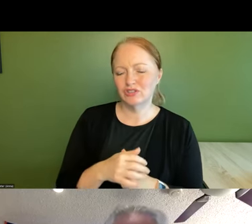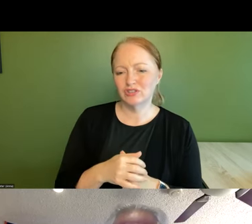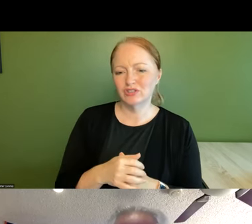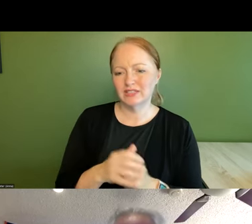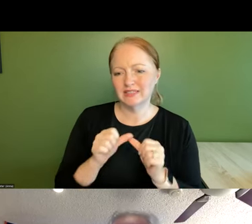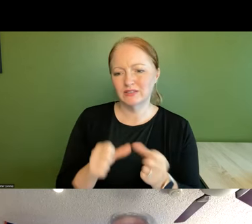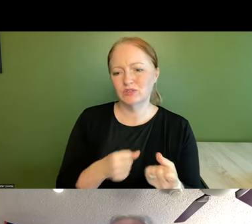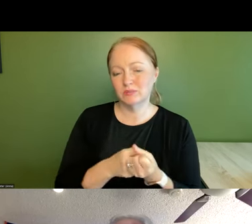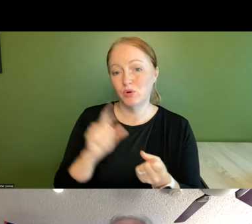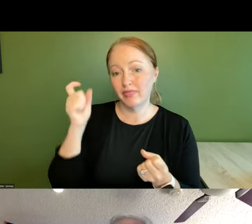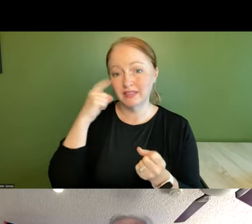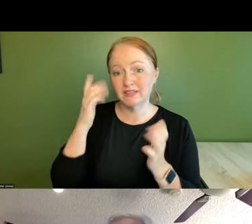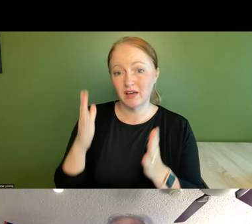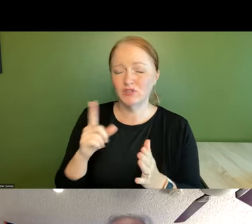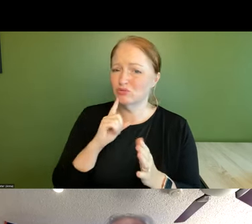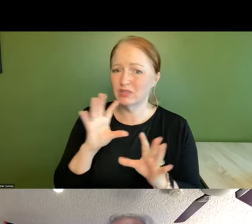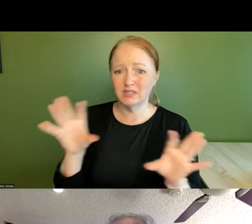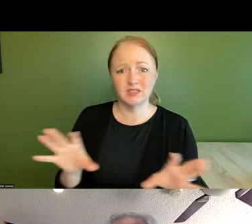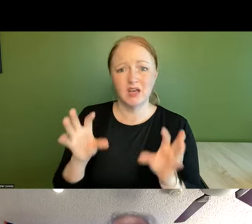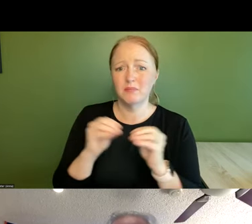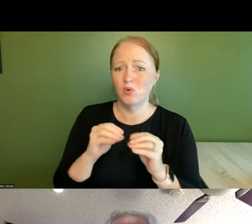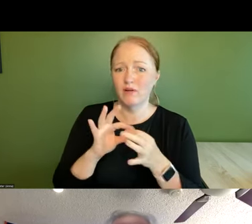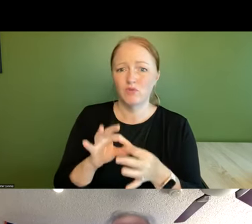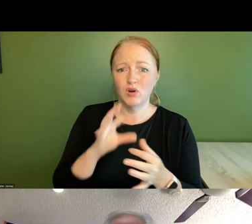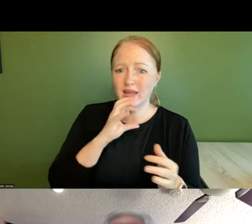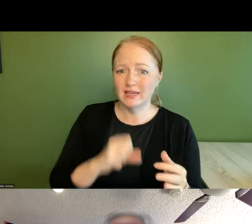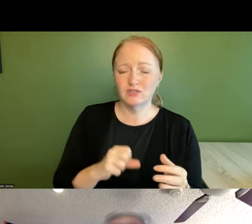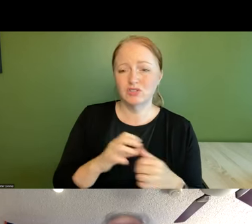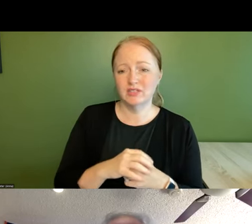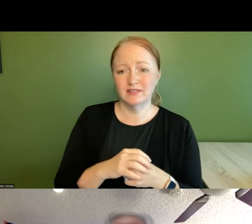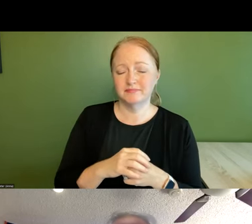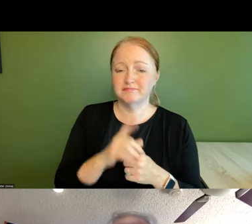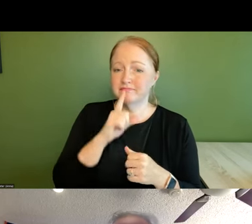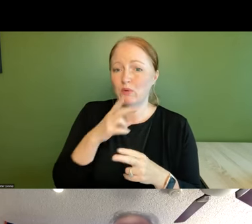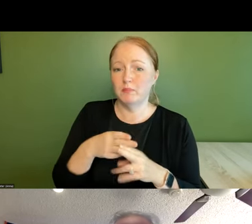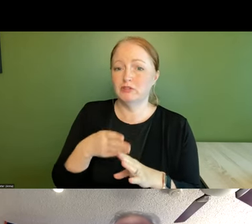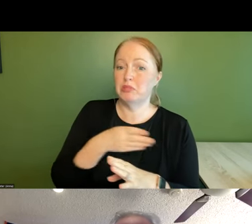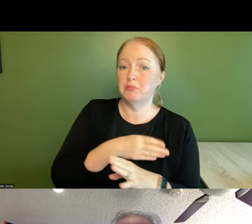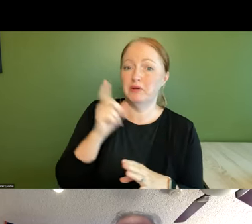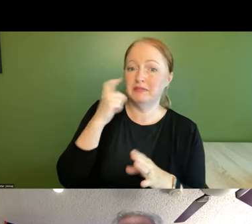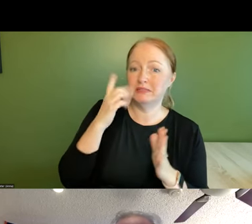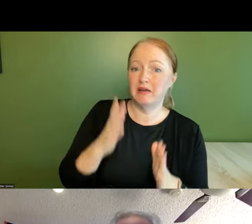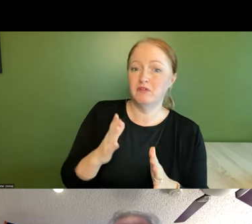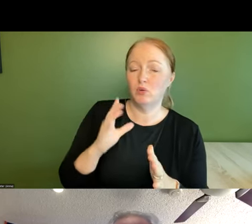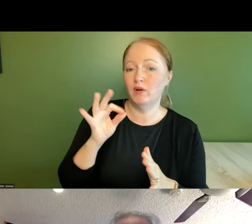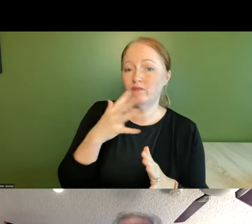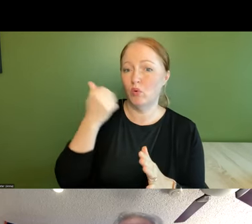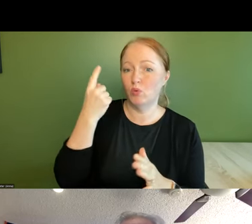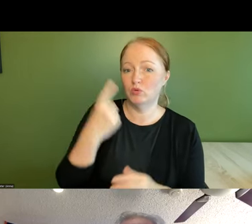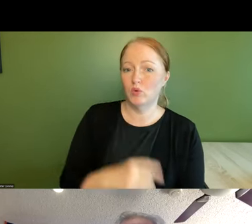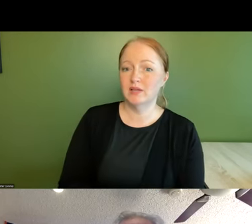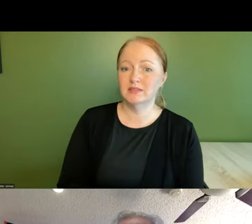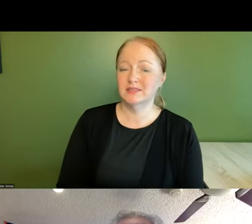support this governor who's really done more for aging and i won't mention the previous governor who was one of our older ones